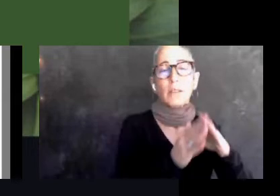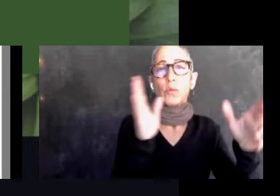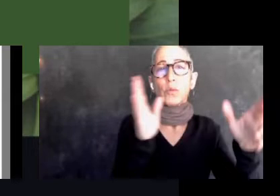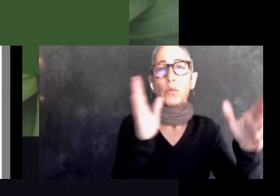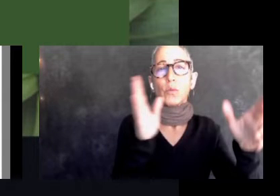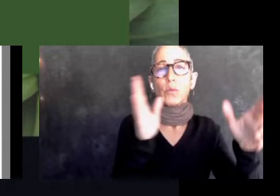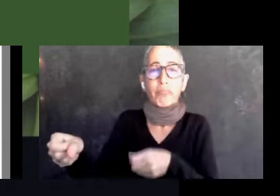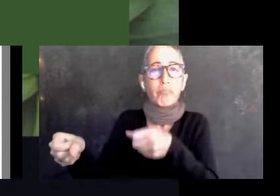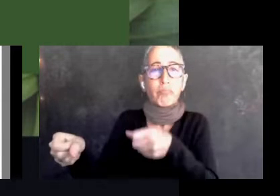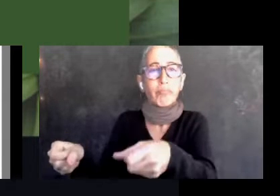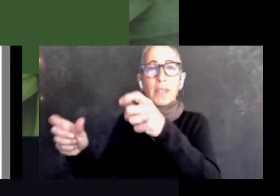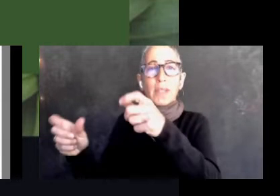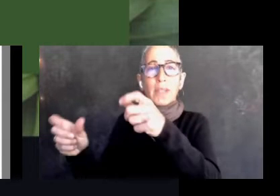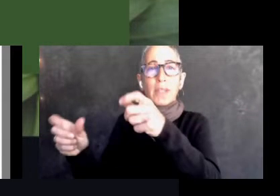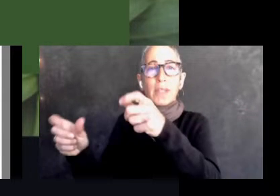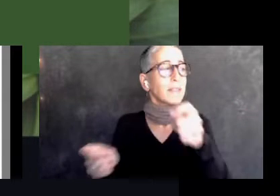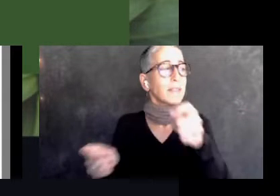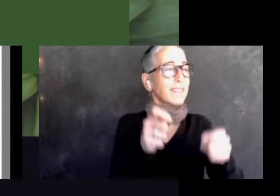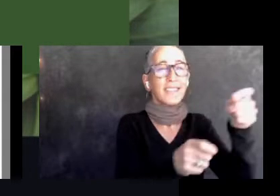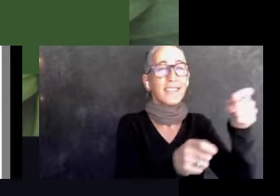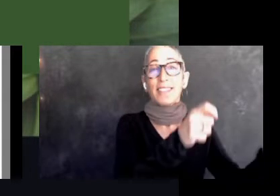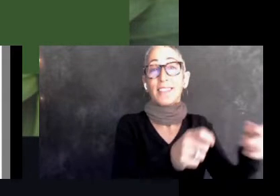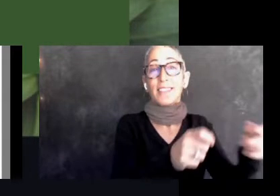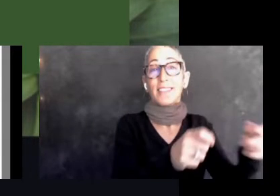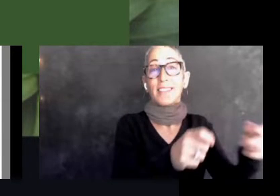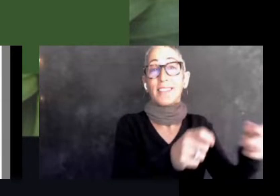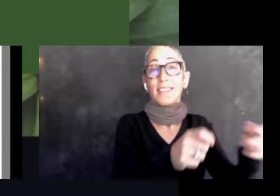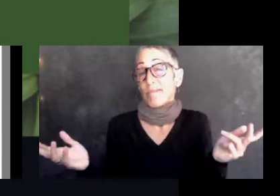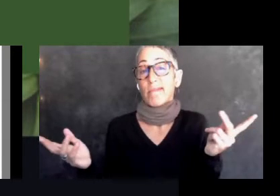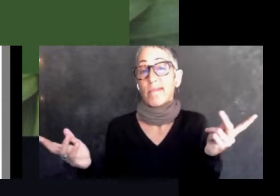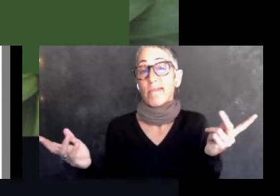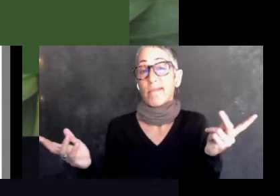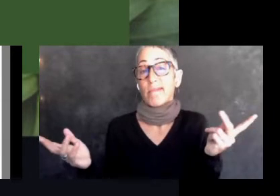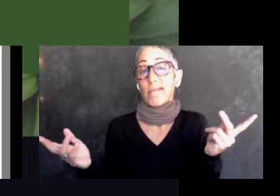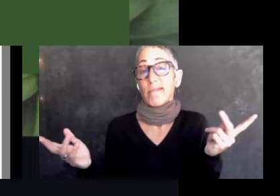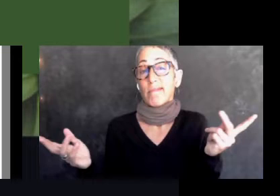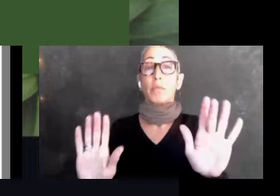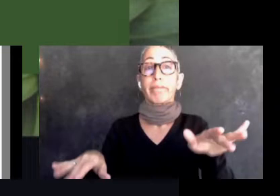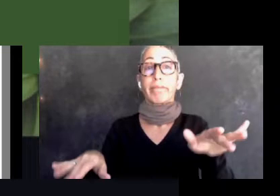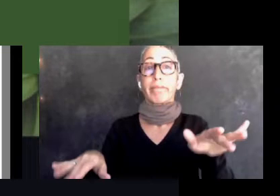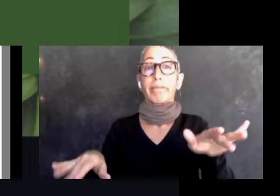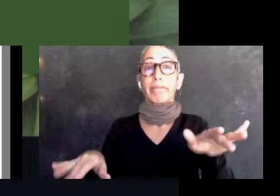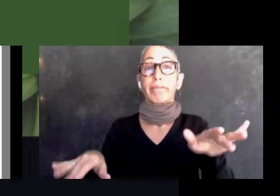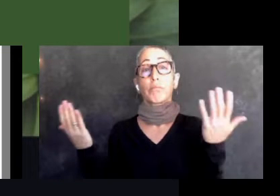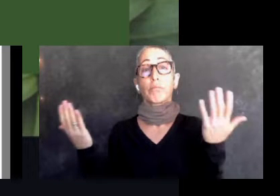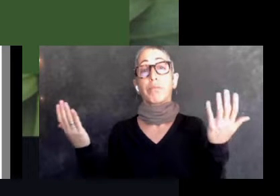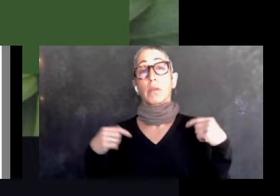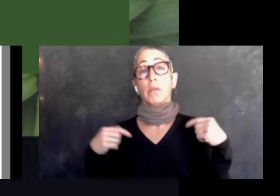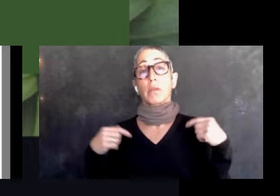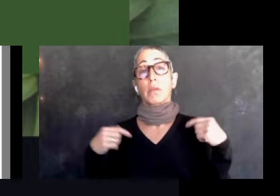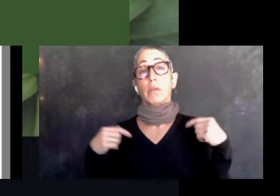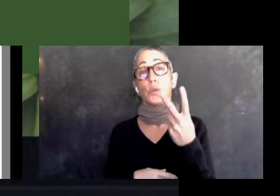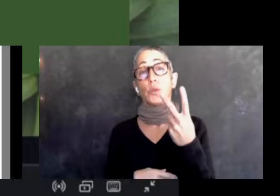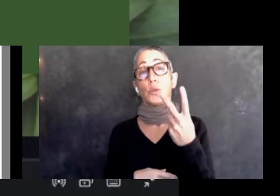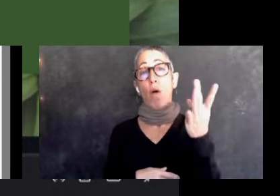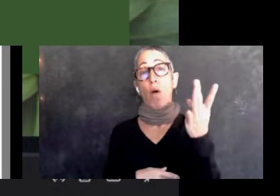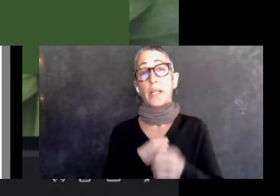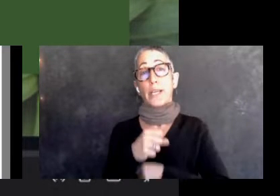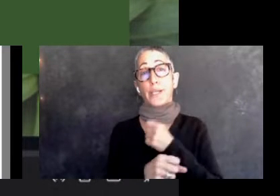And to brighten up our neighborhood a little bit, uh, after the last two horrific years that we've had.